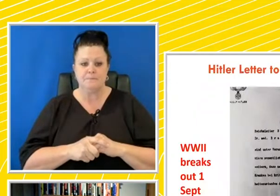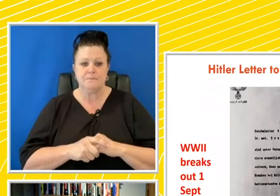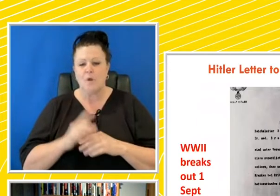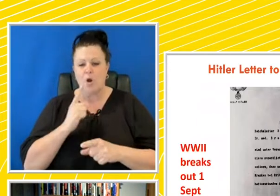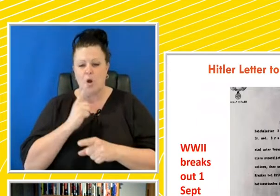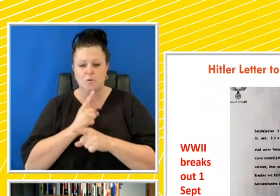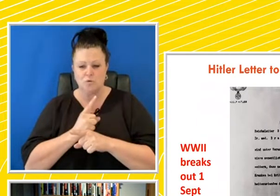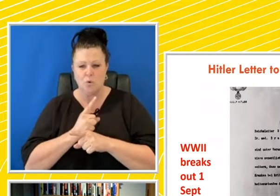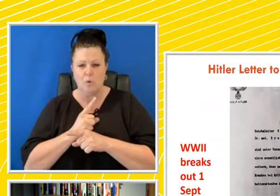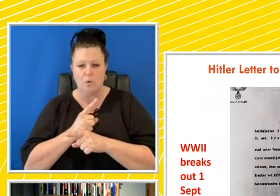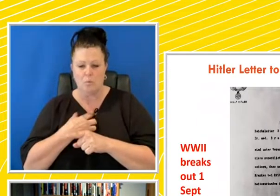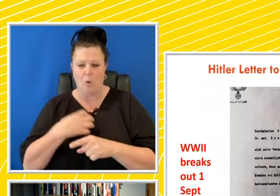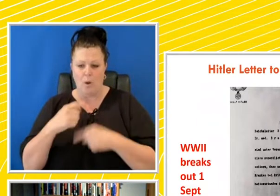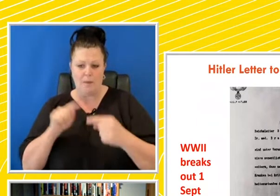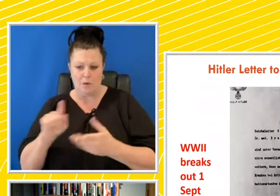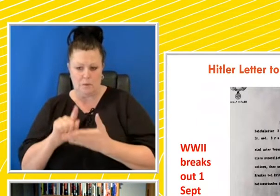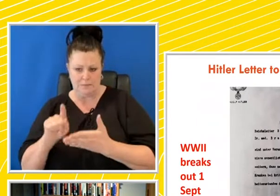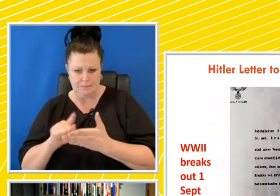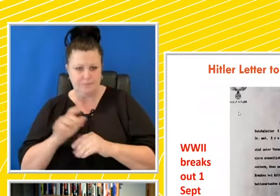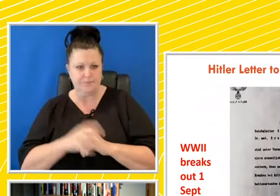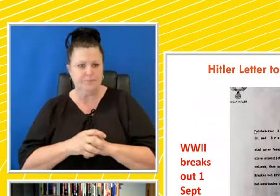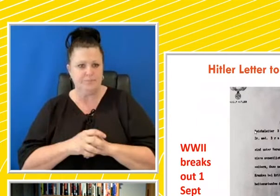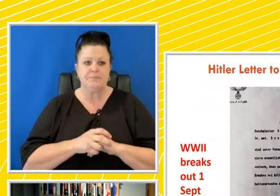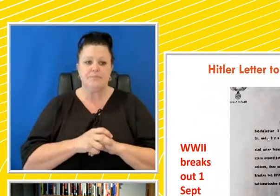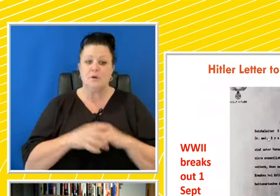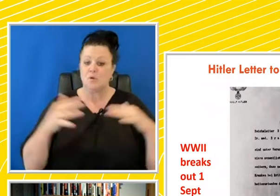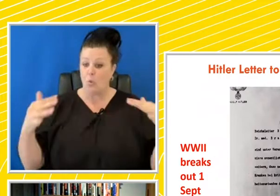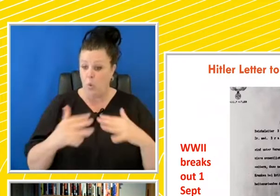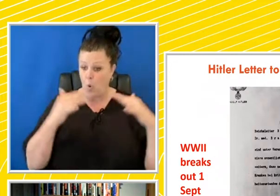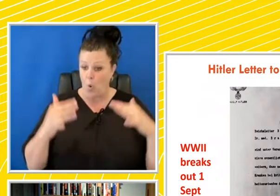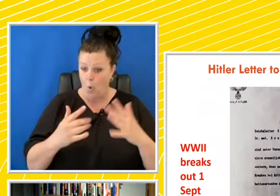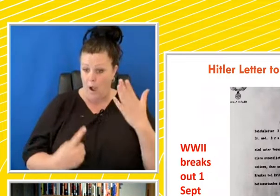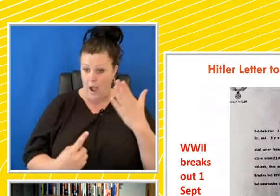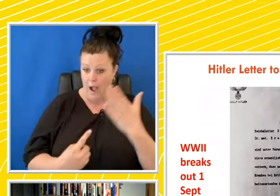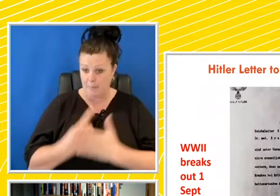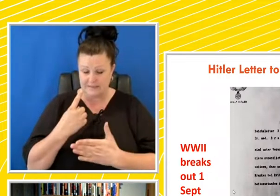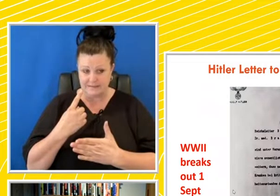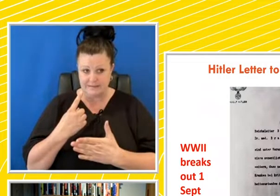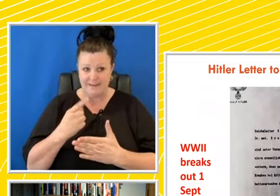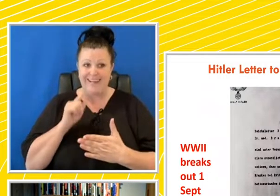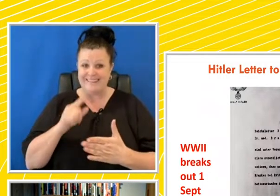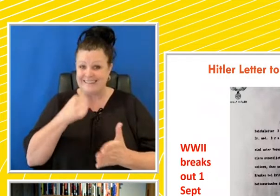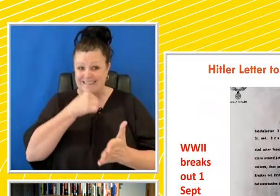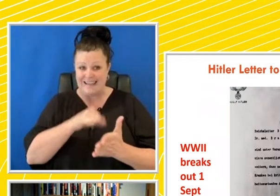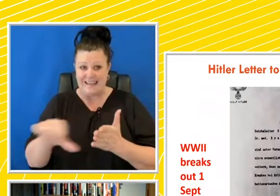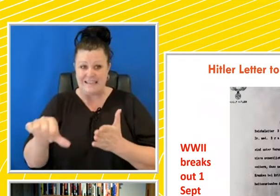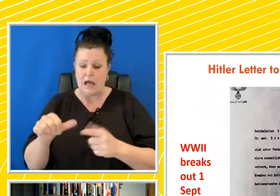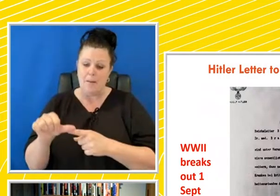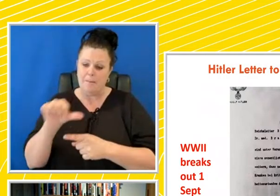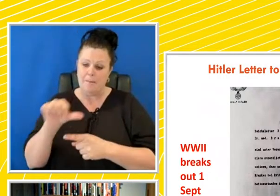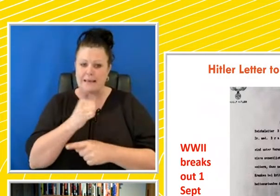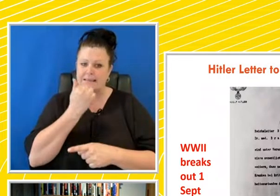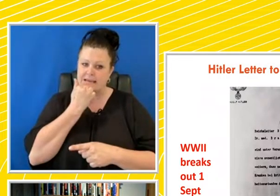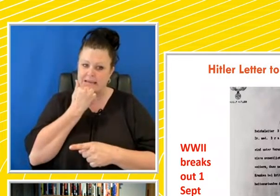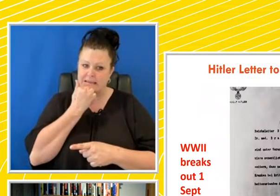about her presently. So war breaks out. And this important letter is backdated to the start of the war.